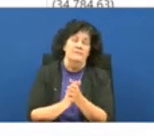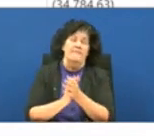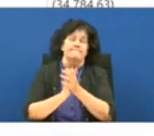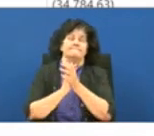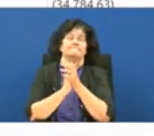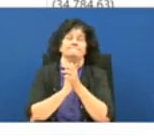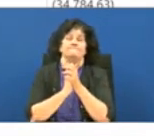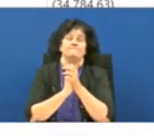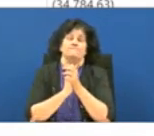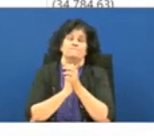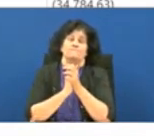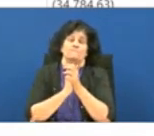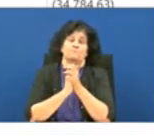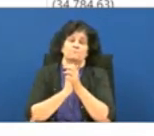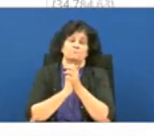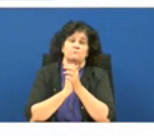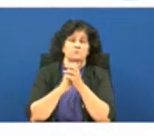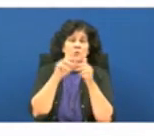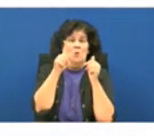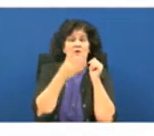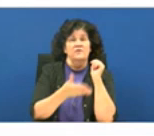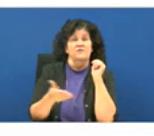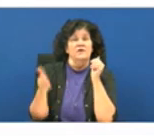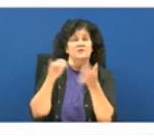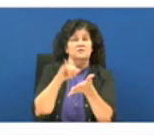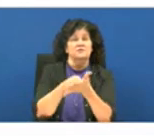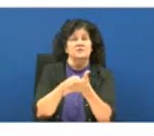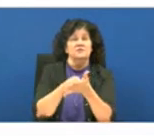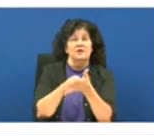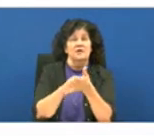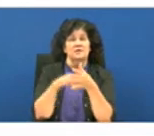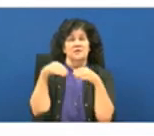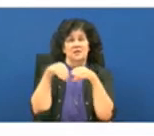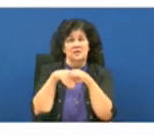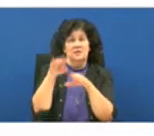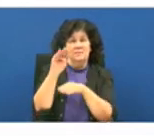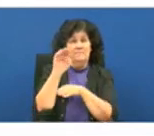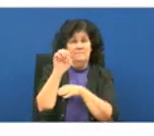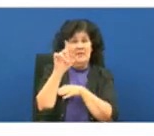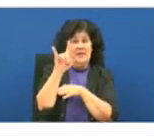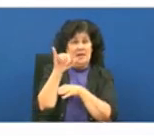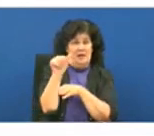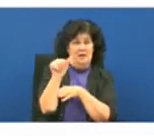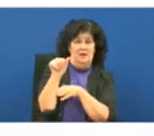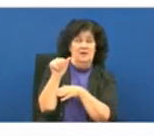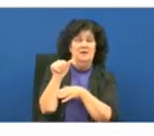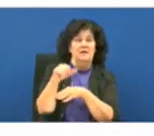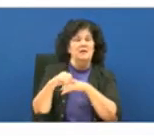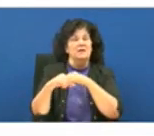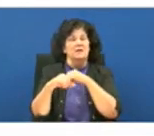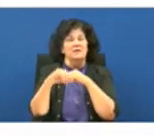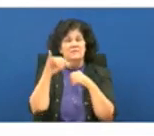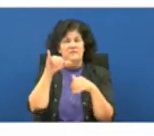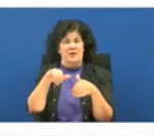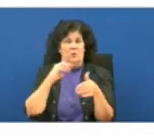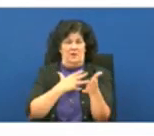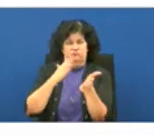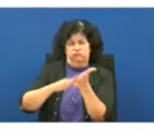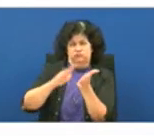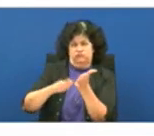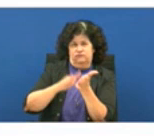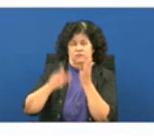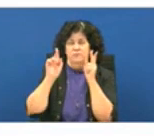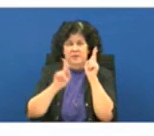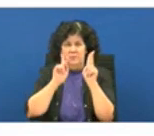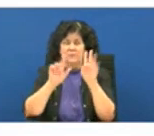one of the things that the was in the media was that we were laying off people so let